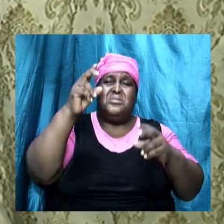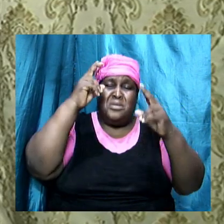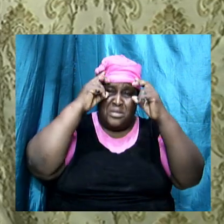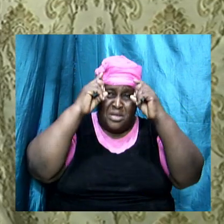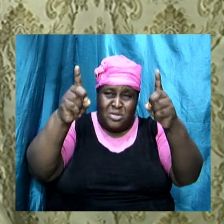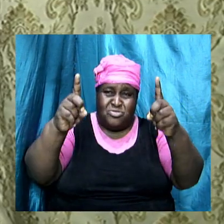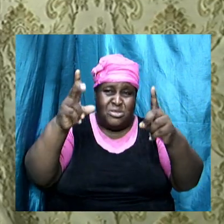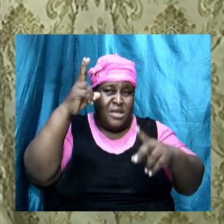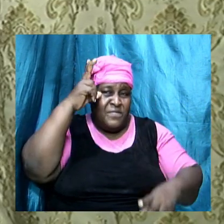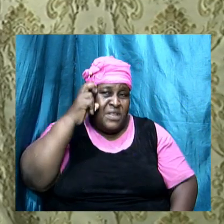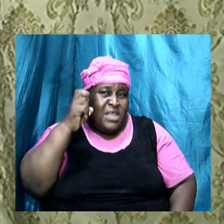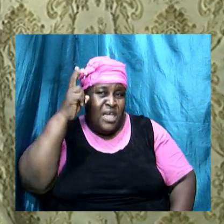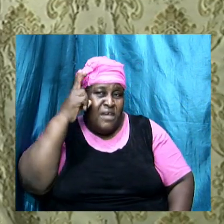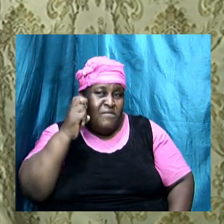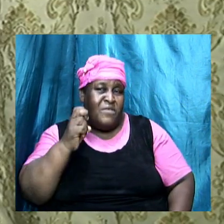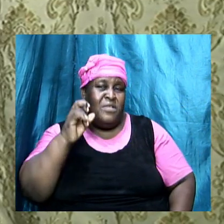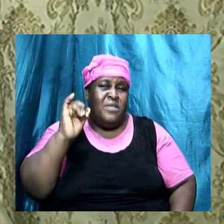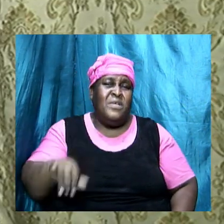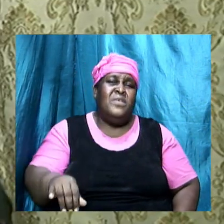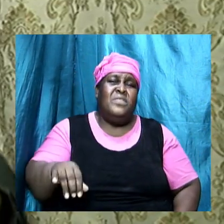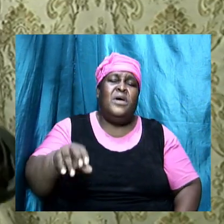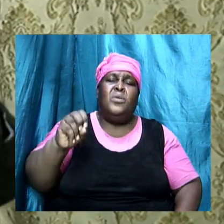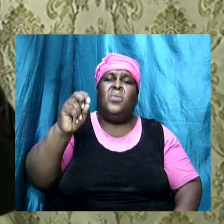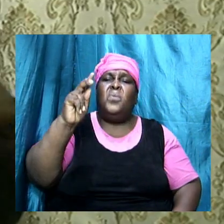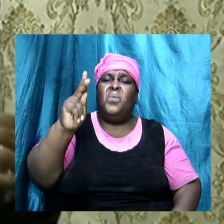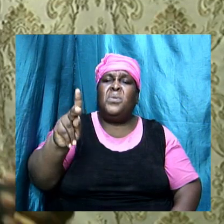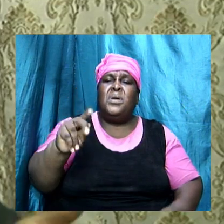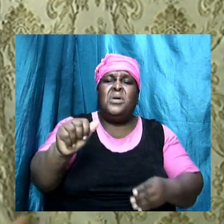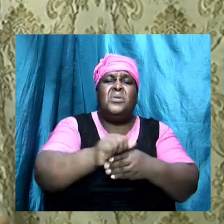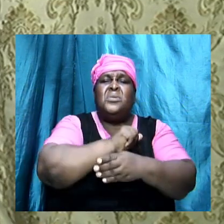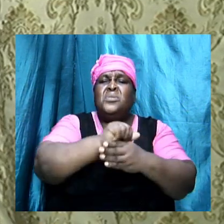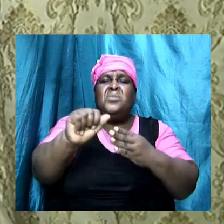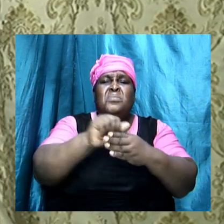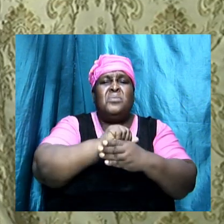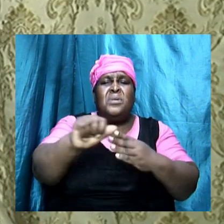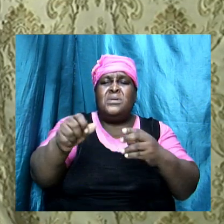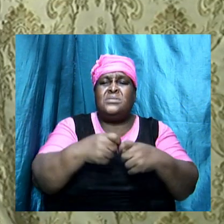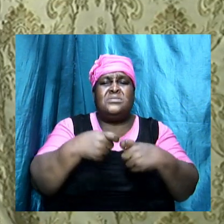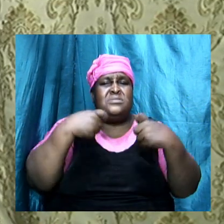Nicolation that will tell you that it is okay to practice sin